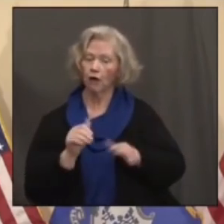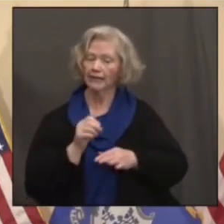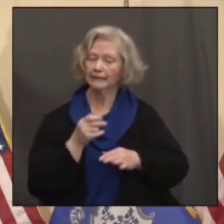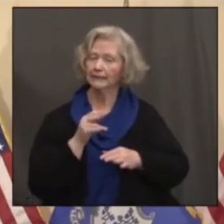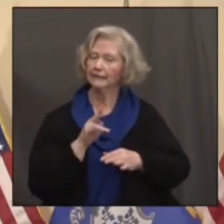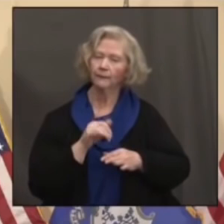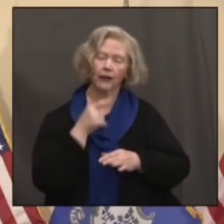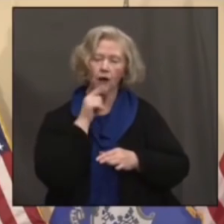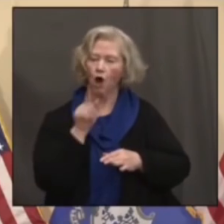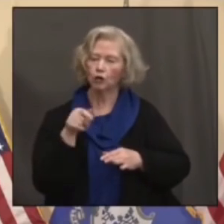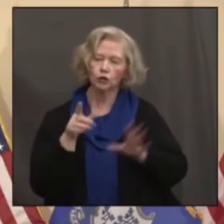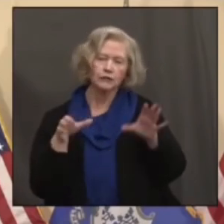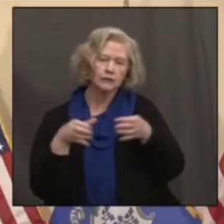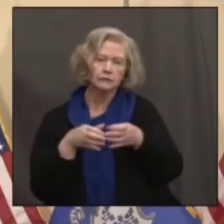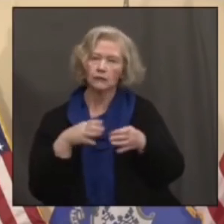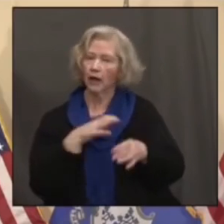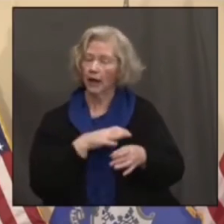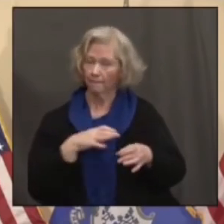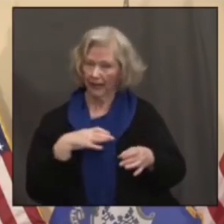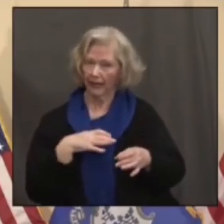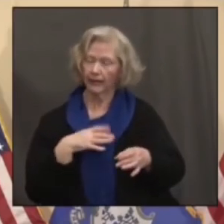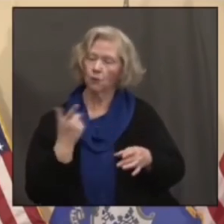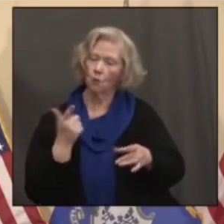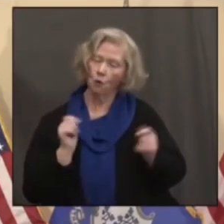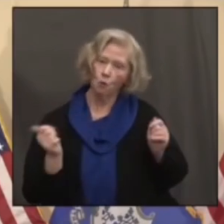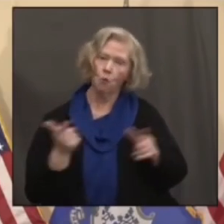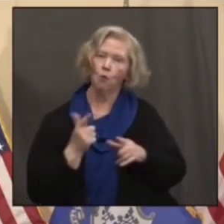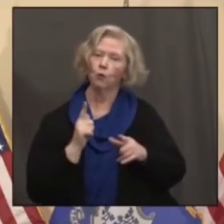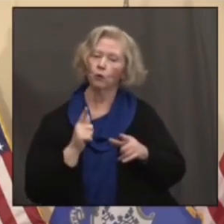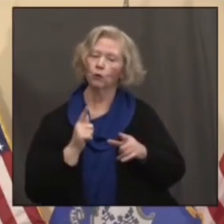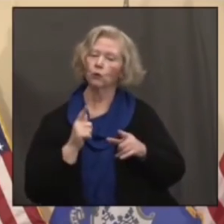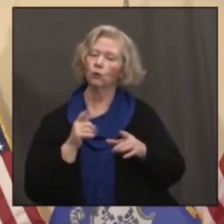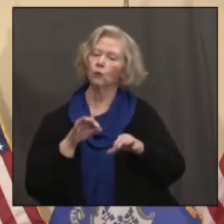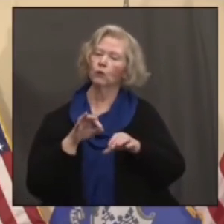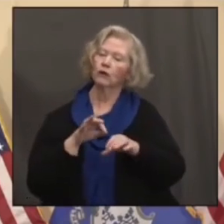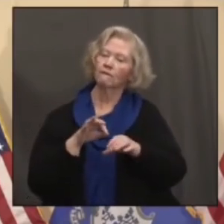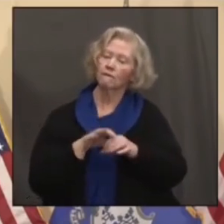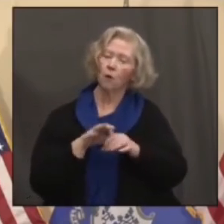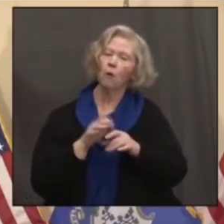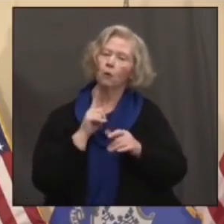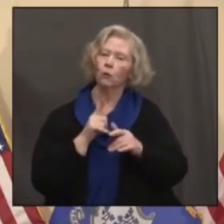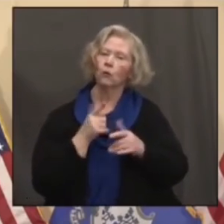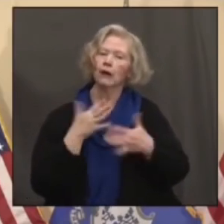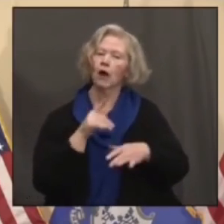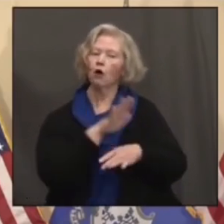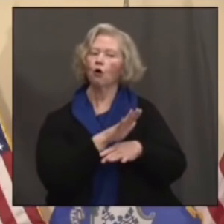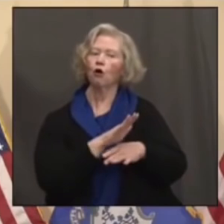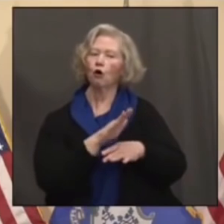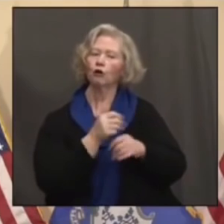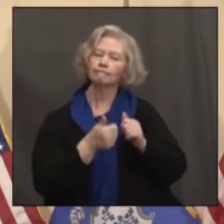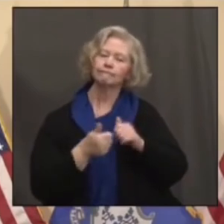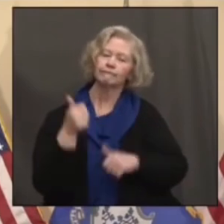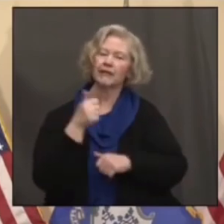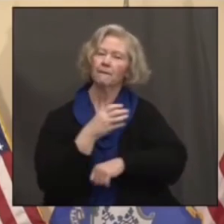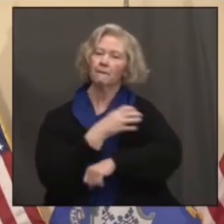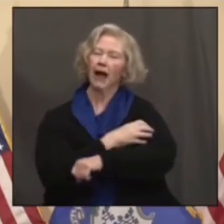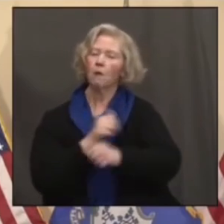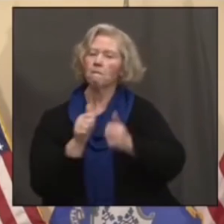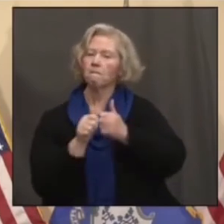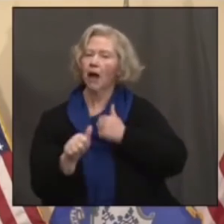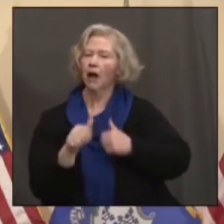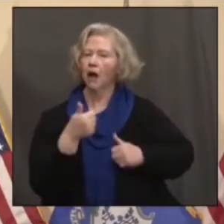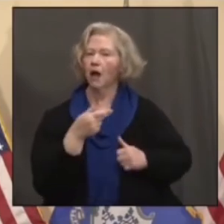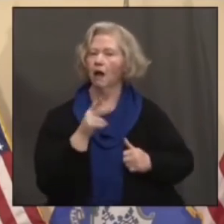committee of leaders, to vote on a plan to extend some of your executive powers beyond the 20th. Could you please explain